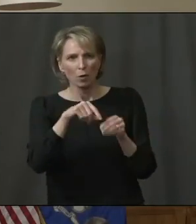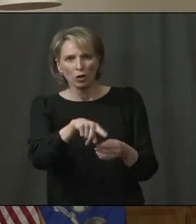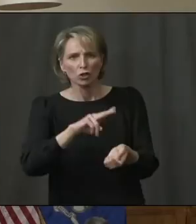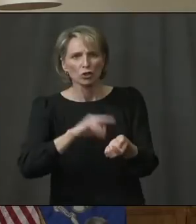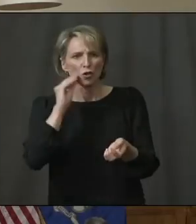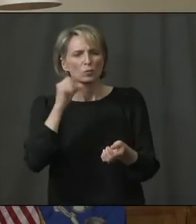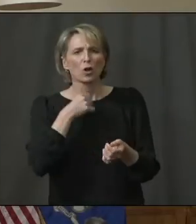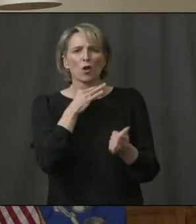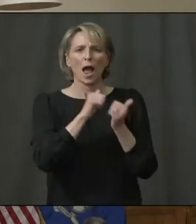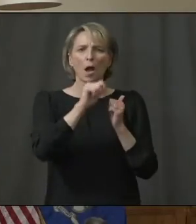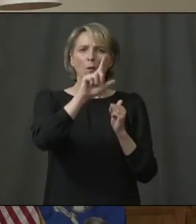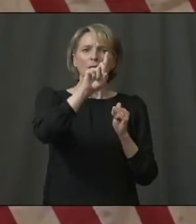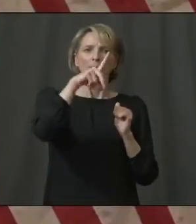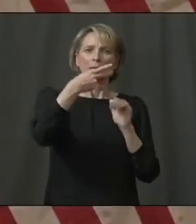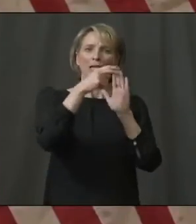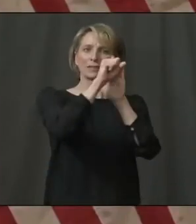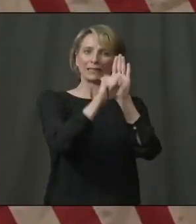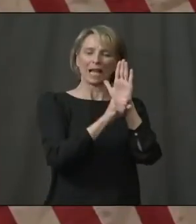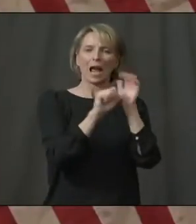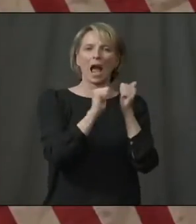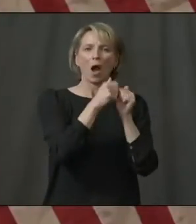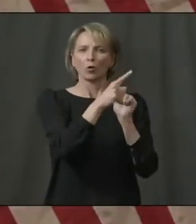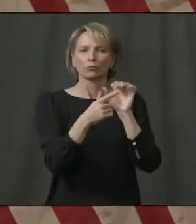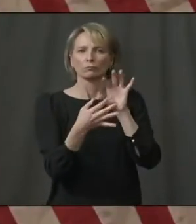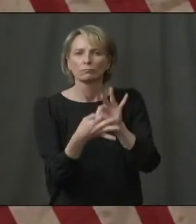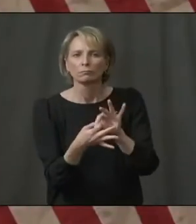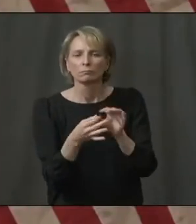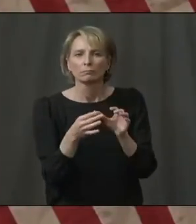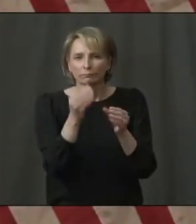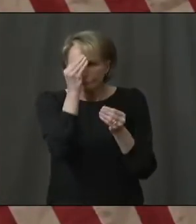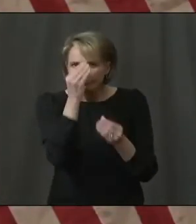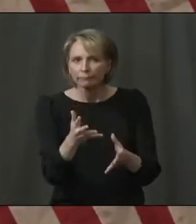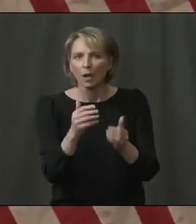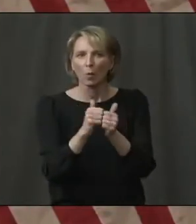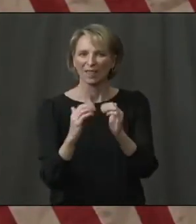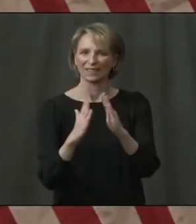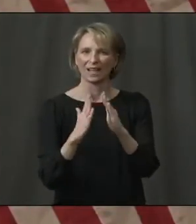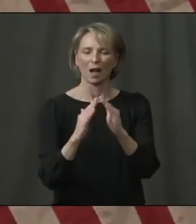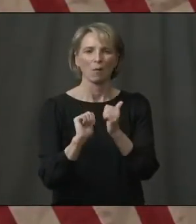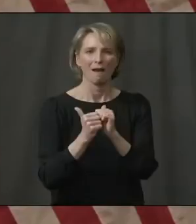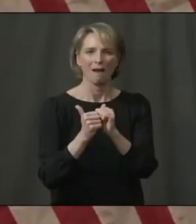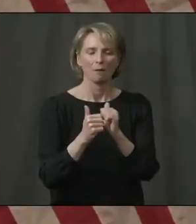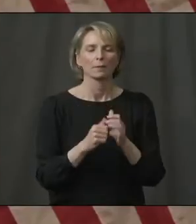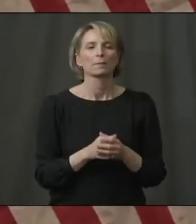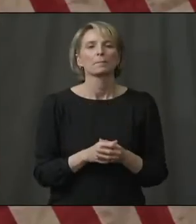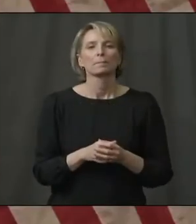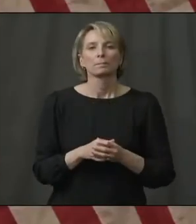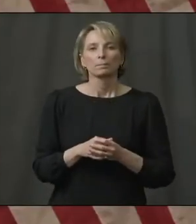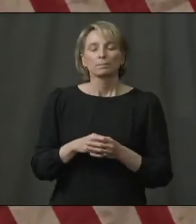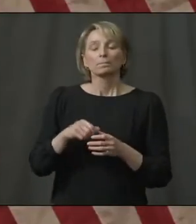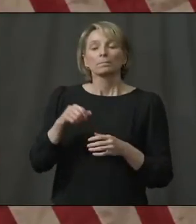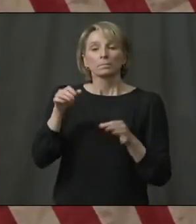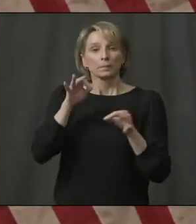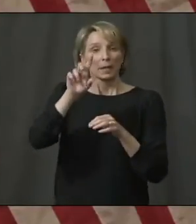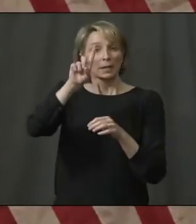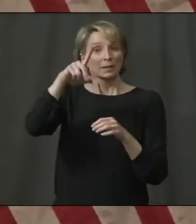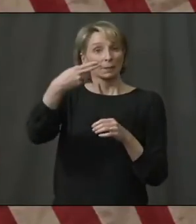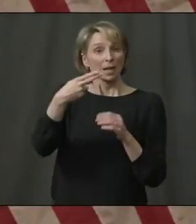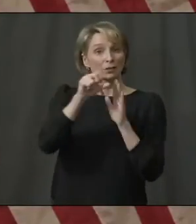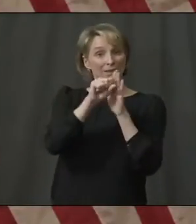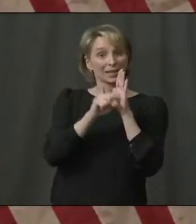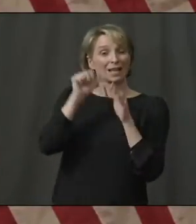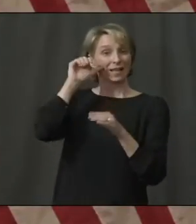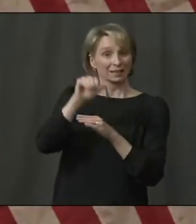on the local level? So we had a conversation last night with the East Haven Municipality,